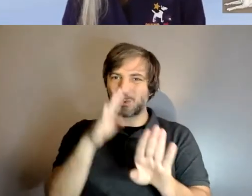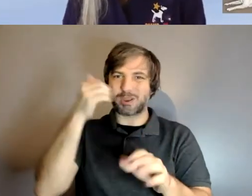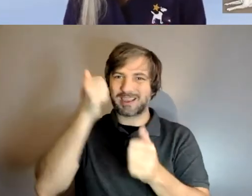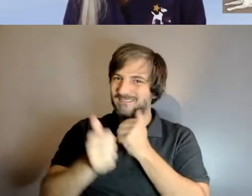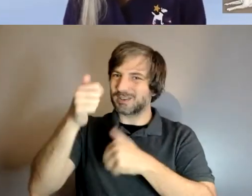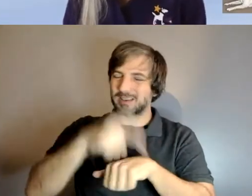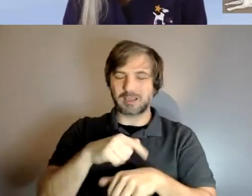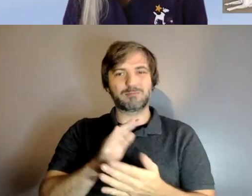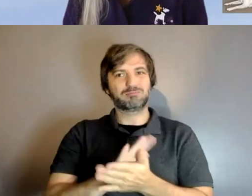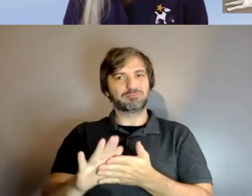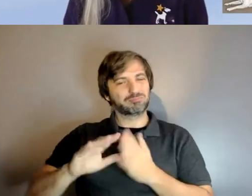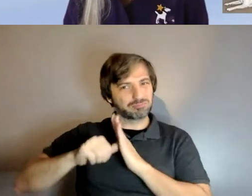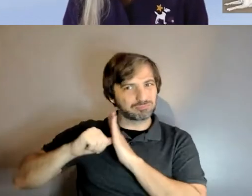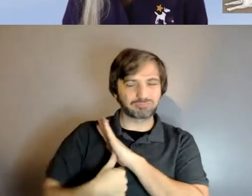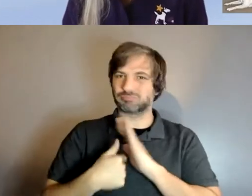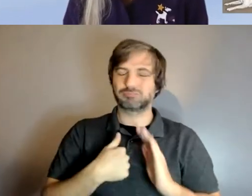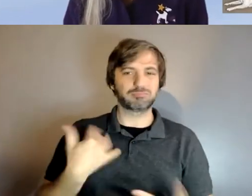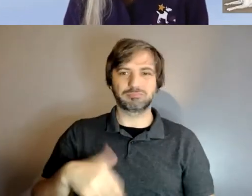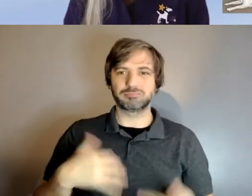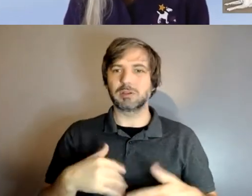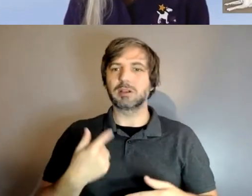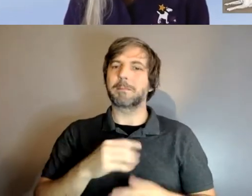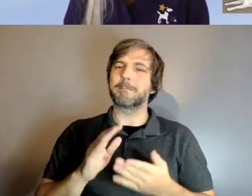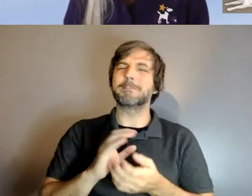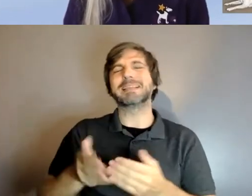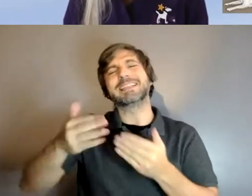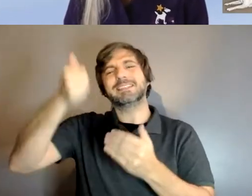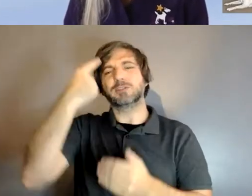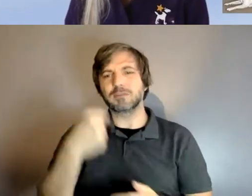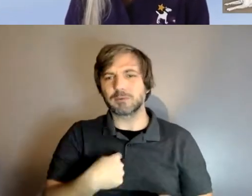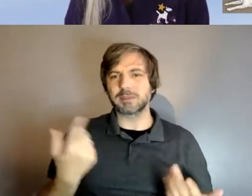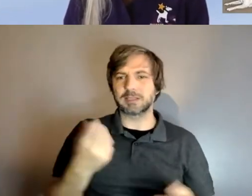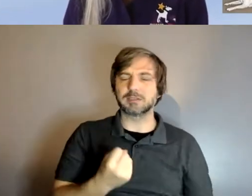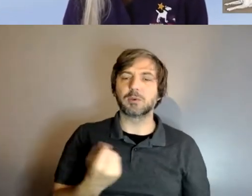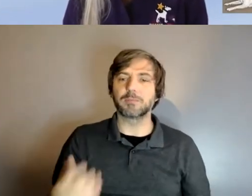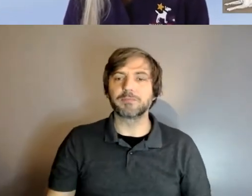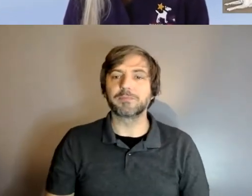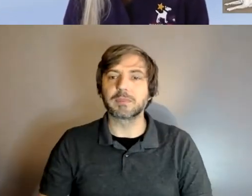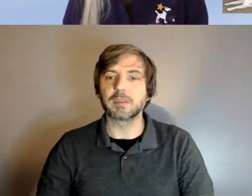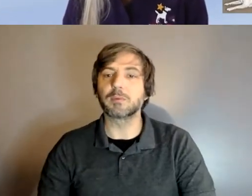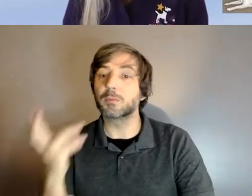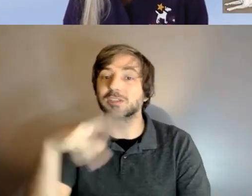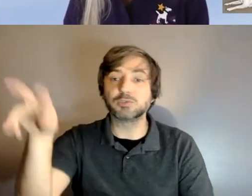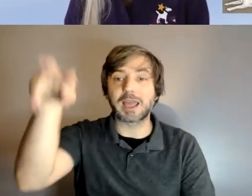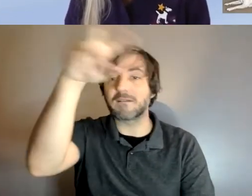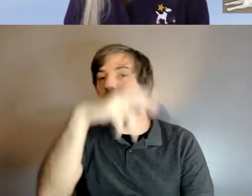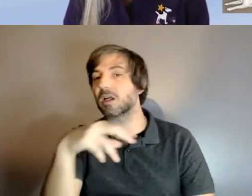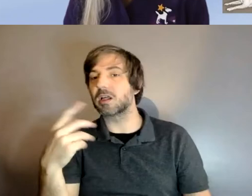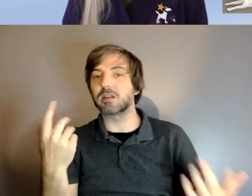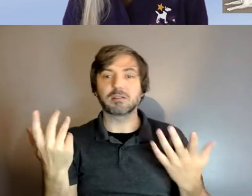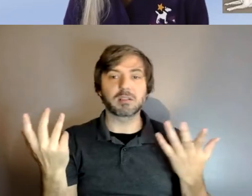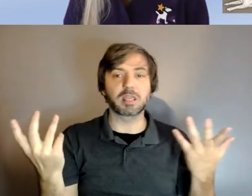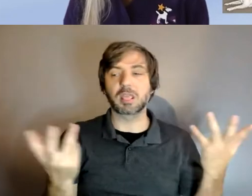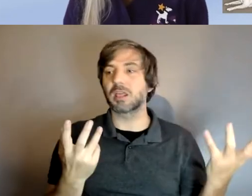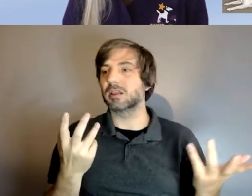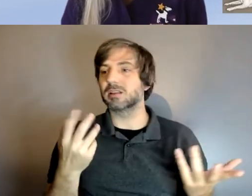and then beyond the context of school when we travel to museums and cultural spaces um he he he's very